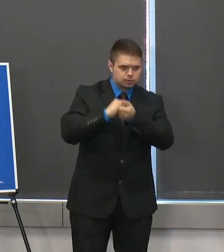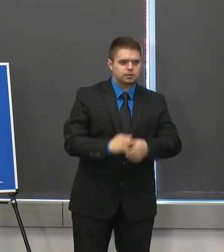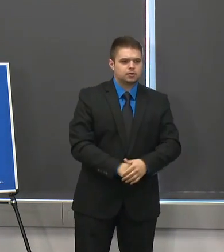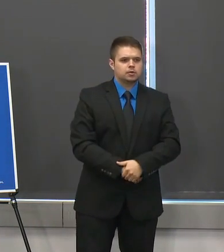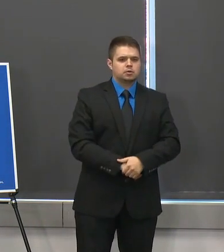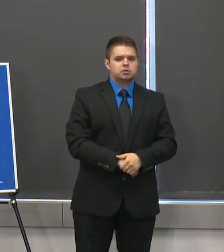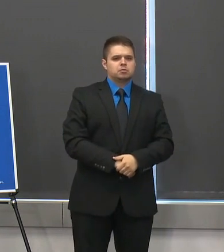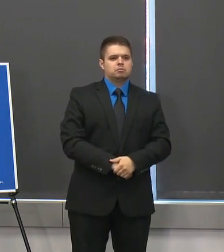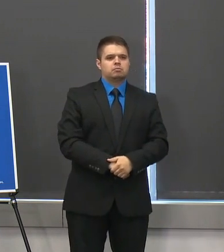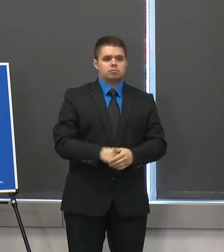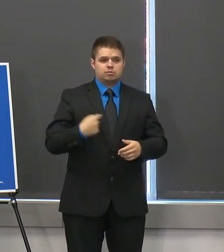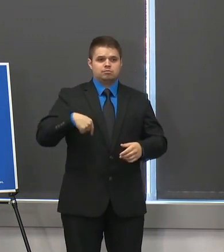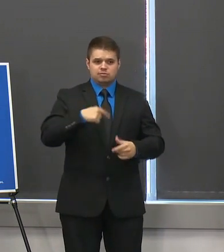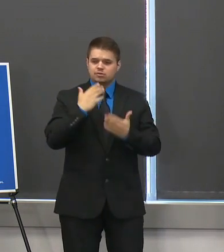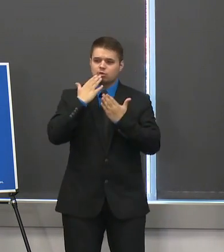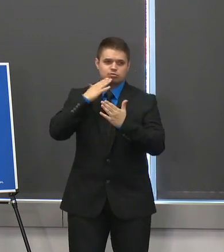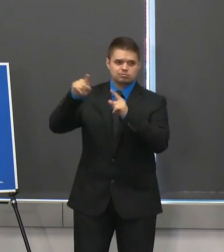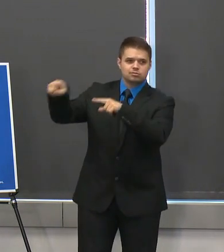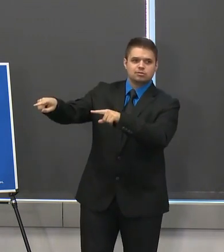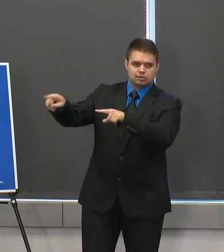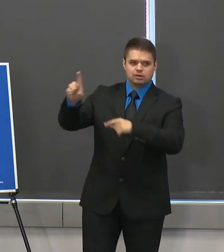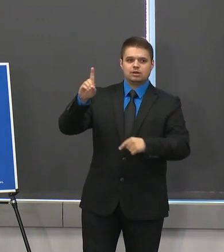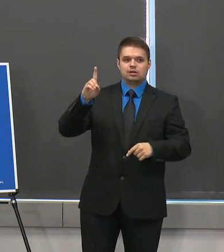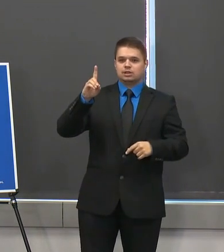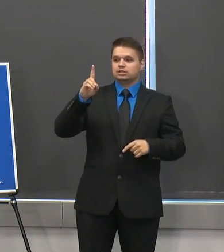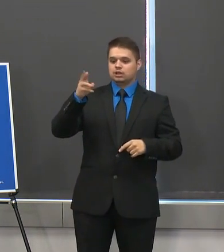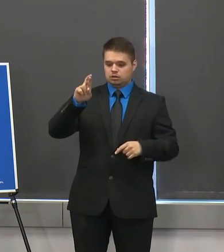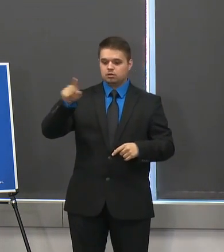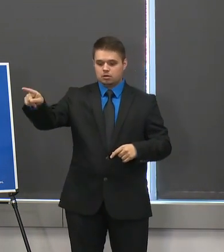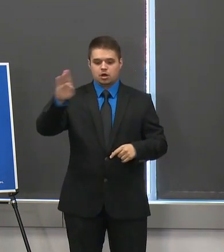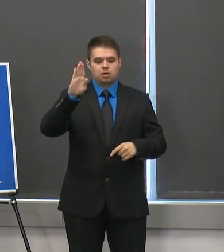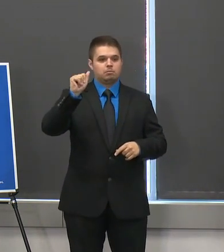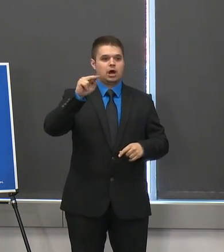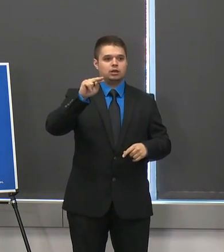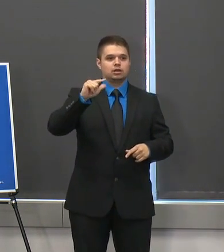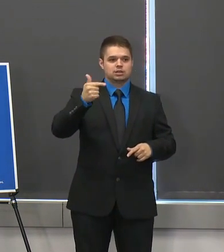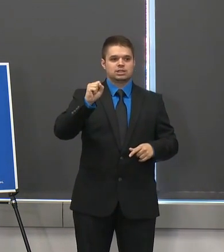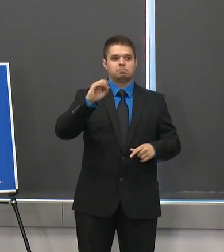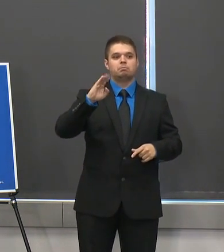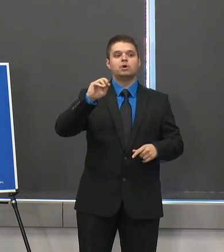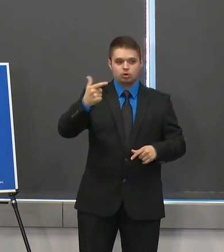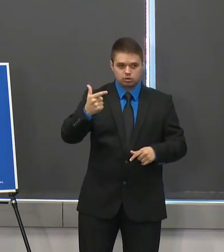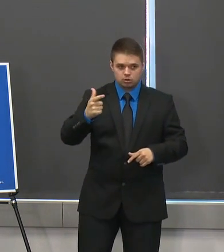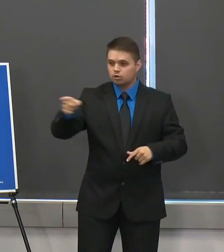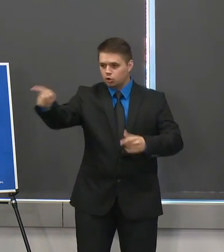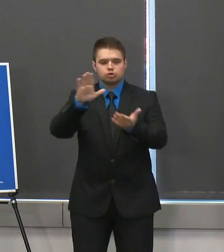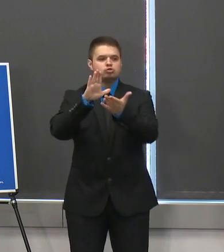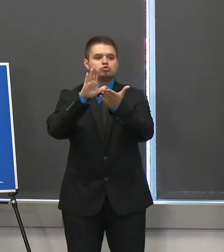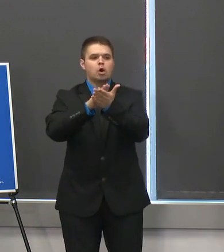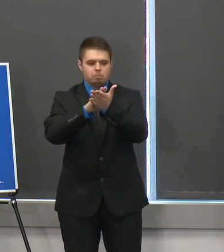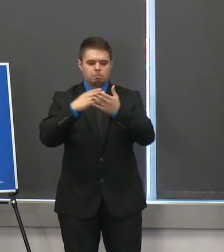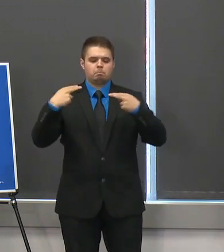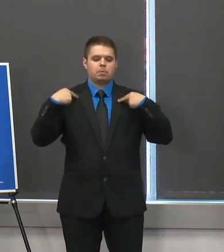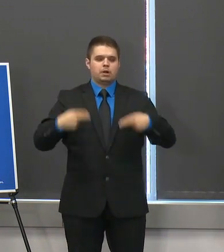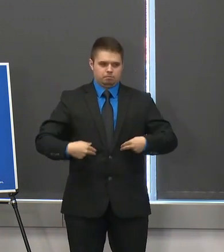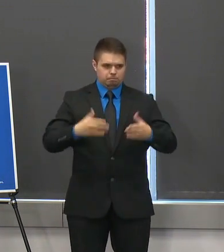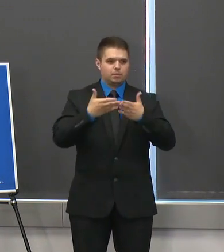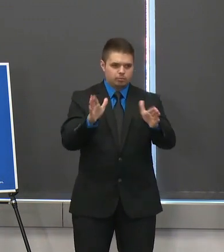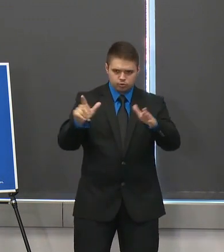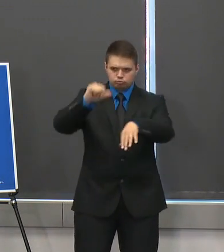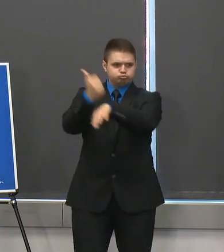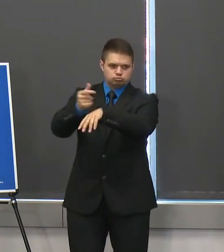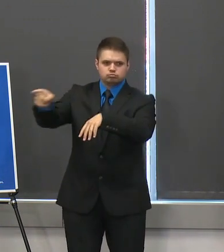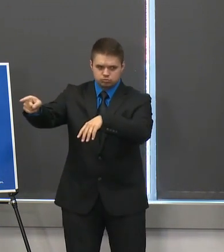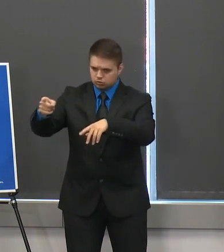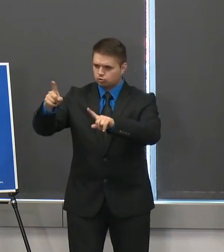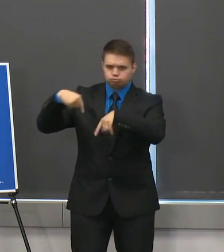of dr vangsberg from the ohsu-psu school of public health who was the principal architect for this proposal and also